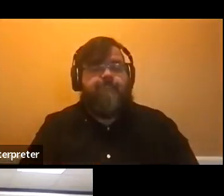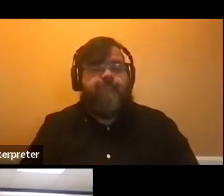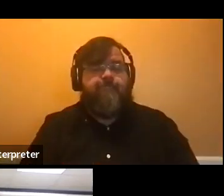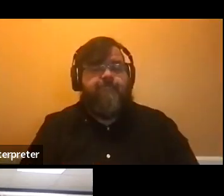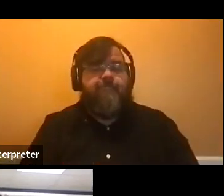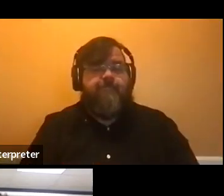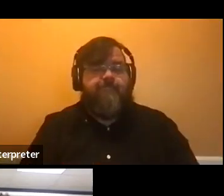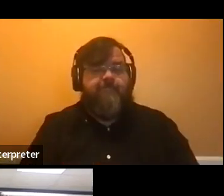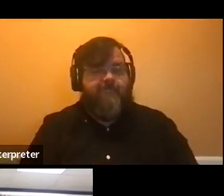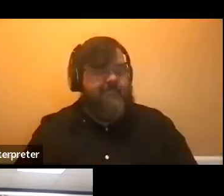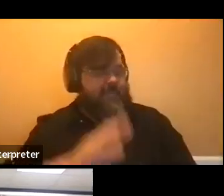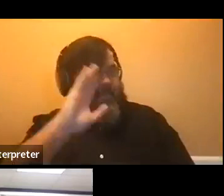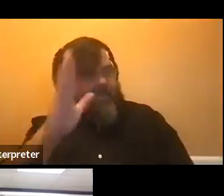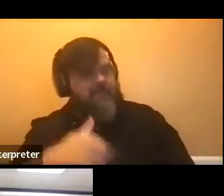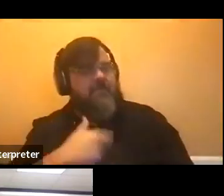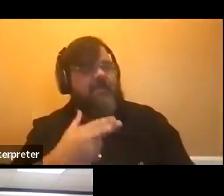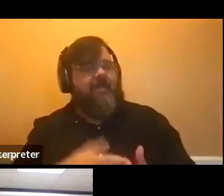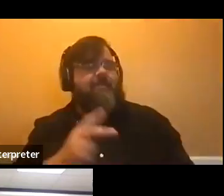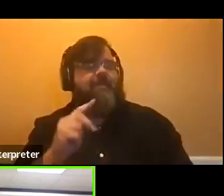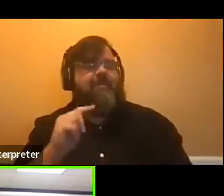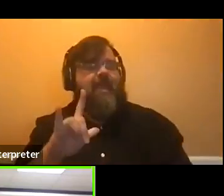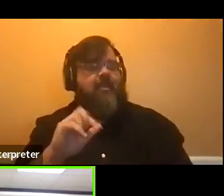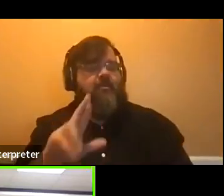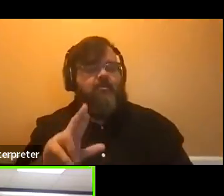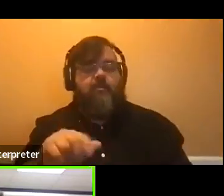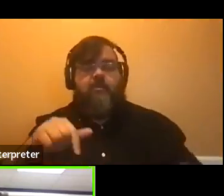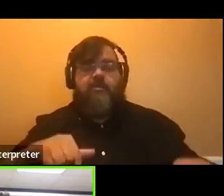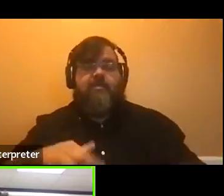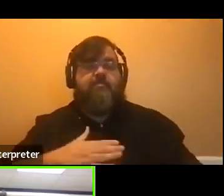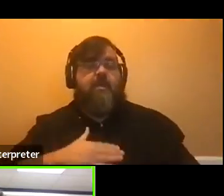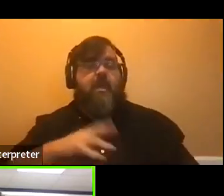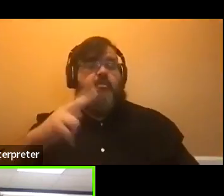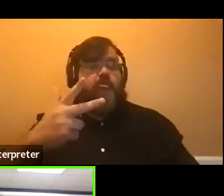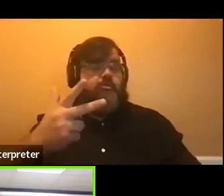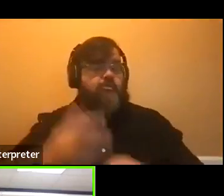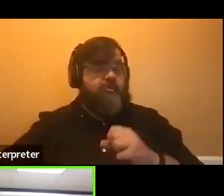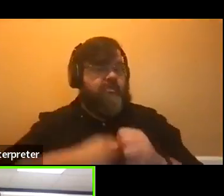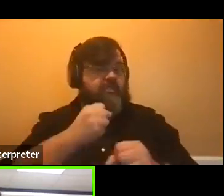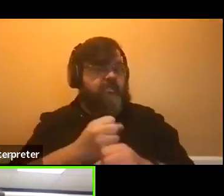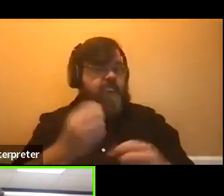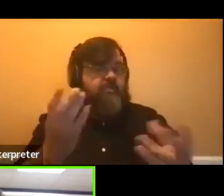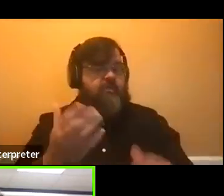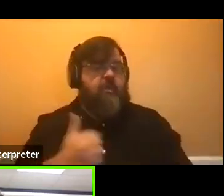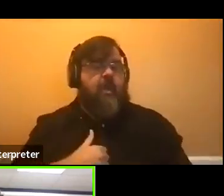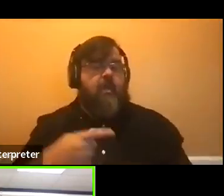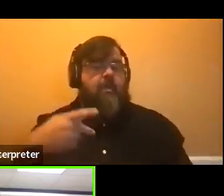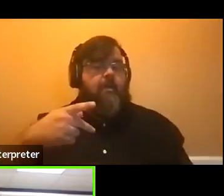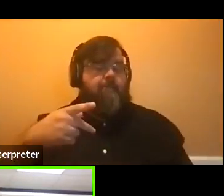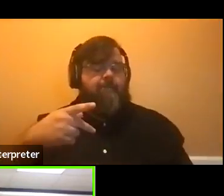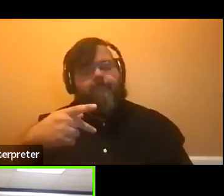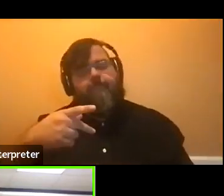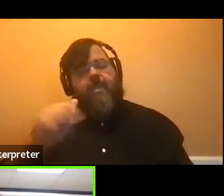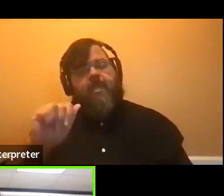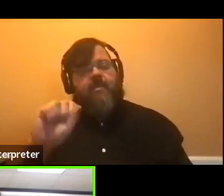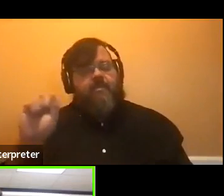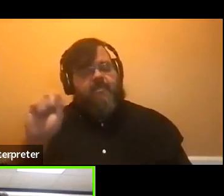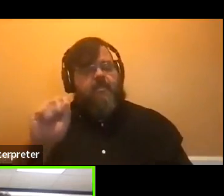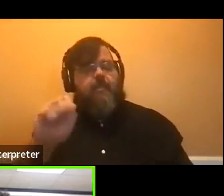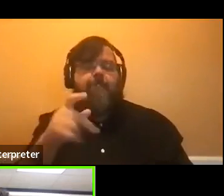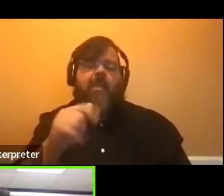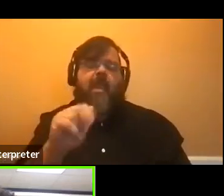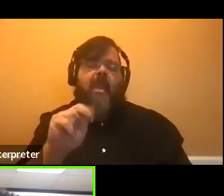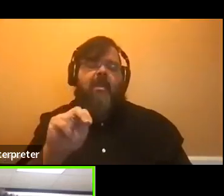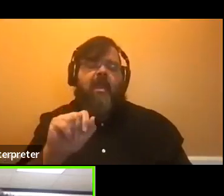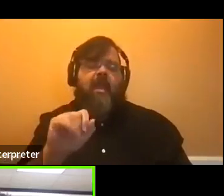So hi, my name is Taylor. This is my third year here at UofL. I'm a Pan-African Studies major, and I'm minoring in Atmospheric